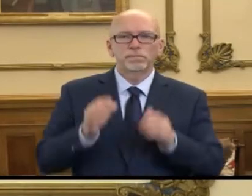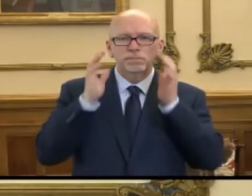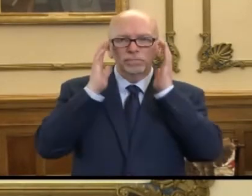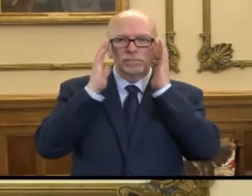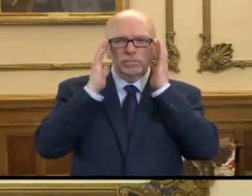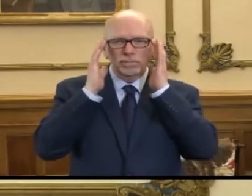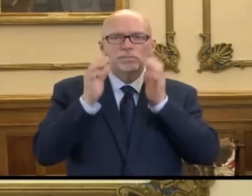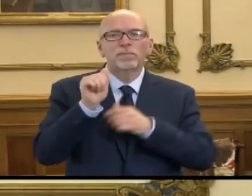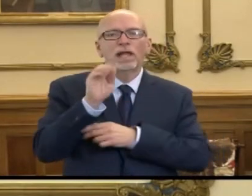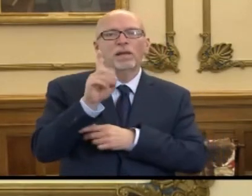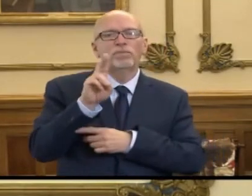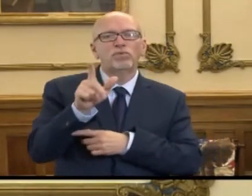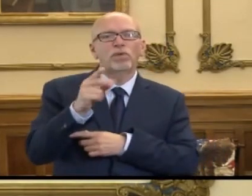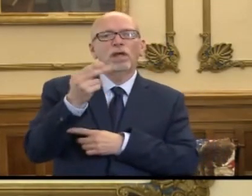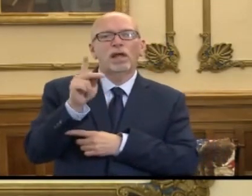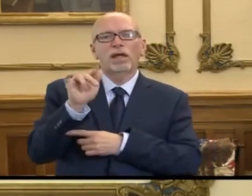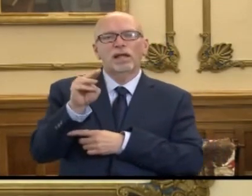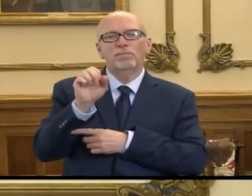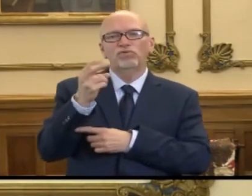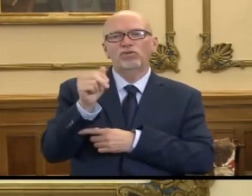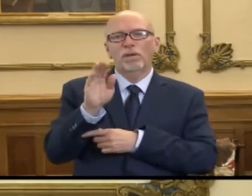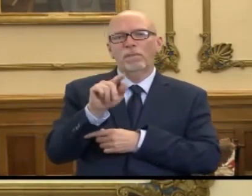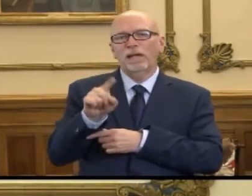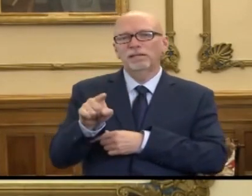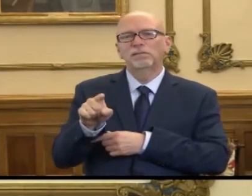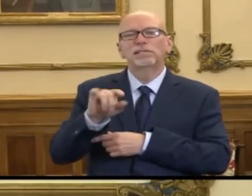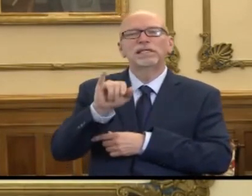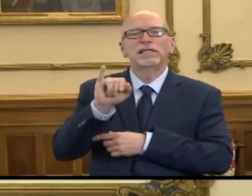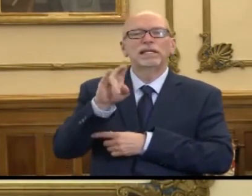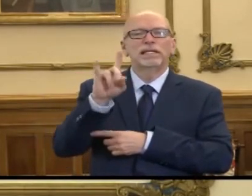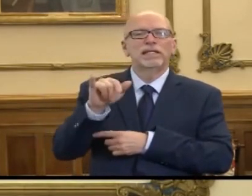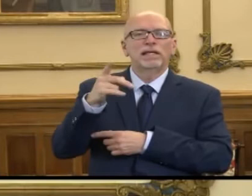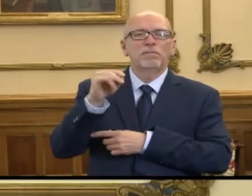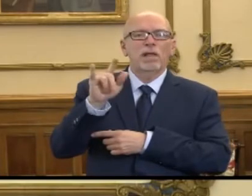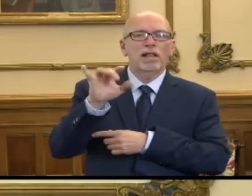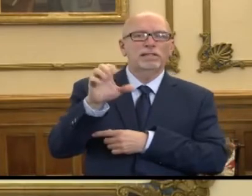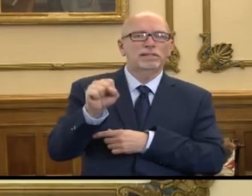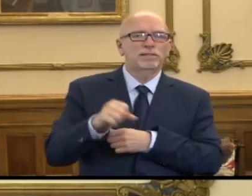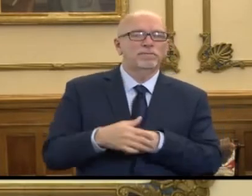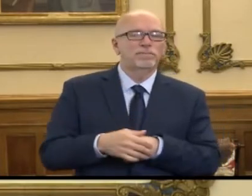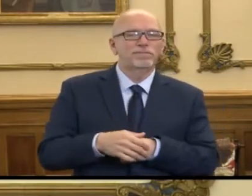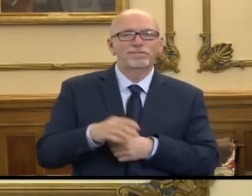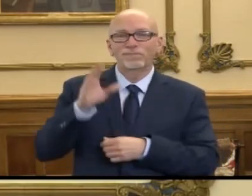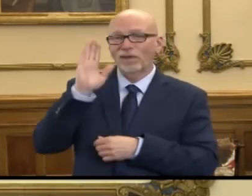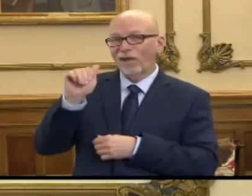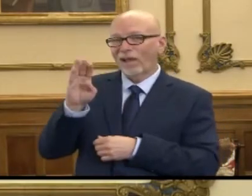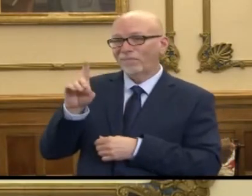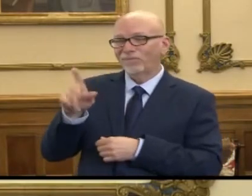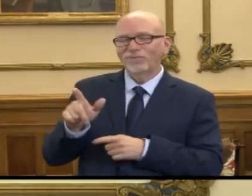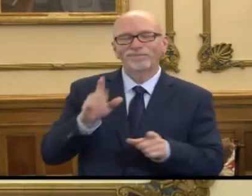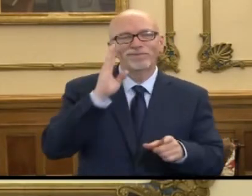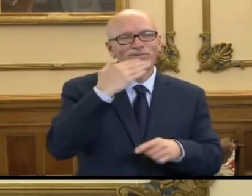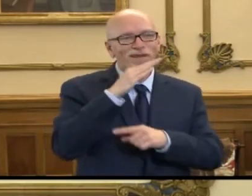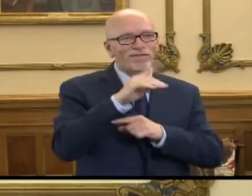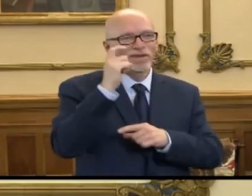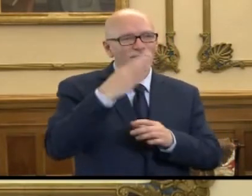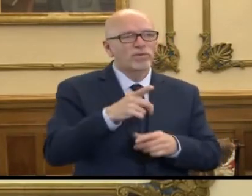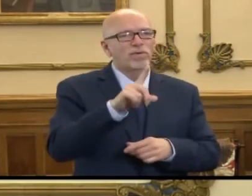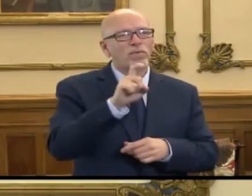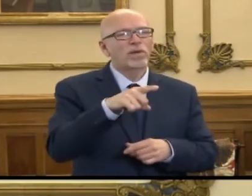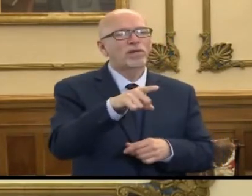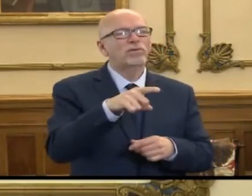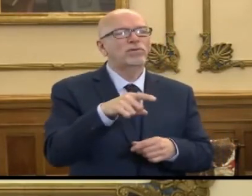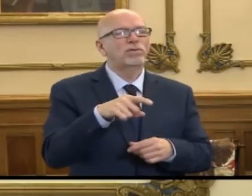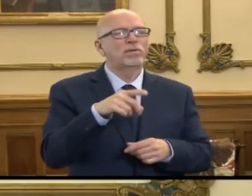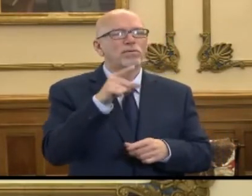Abdul Hakeem Shabazz, Indy Politics. Good afternoon, Abdul. Good afternoon, Governor. A question like this,